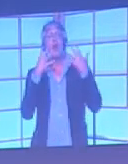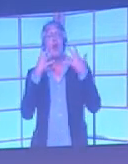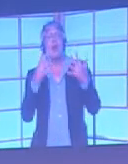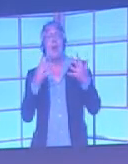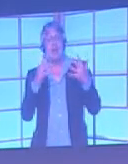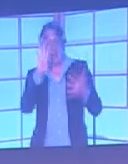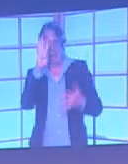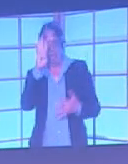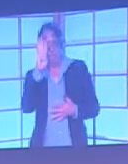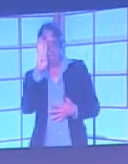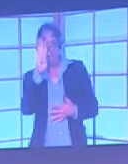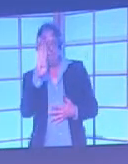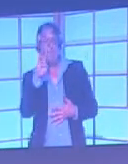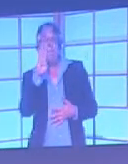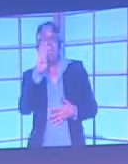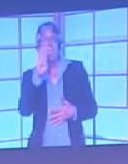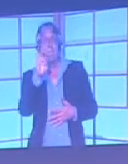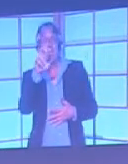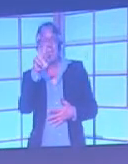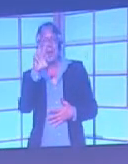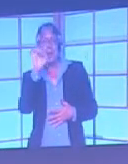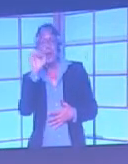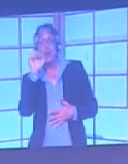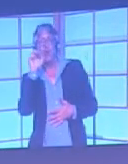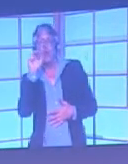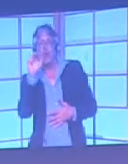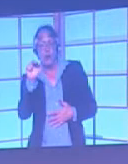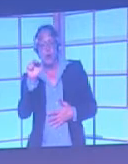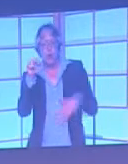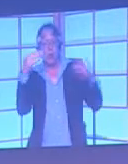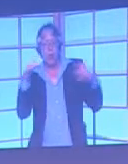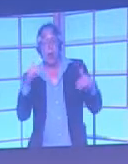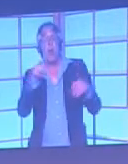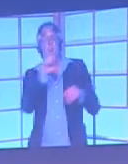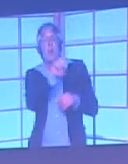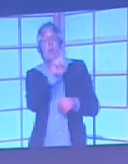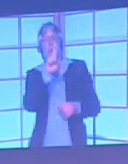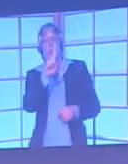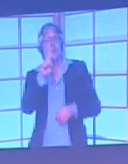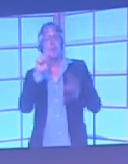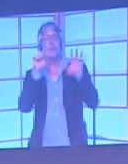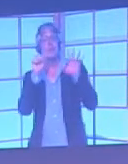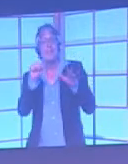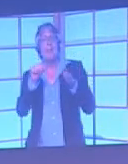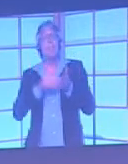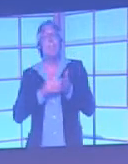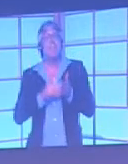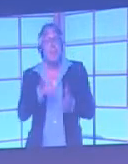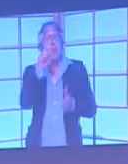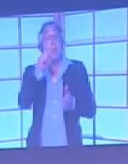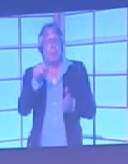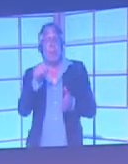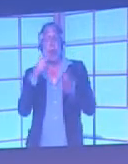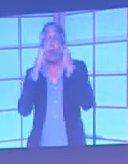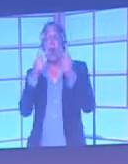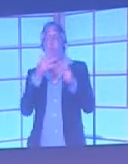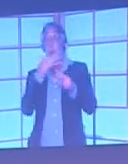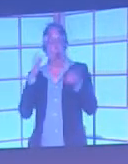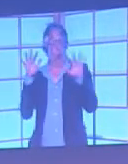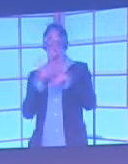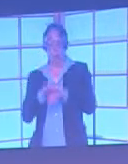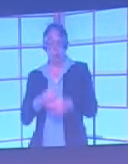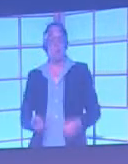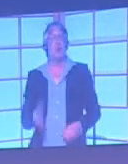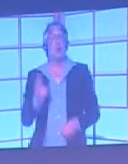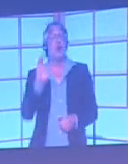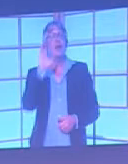a staggering 116 million of those people were colourblind people. In the Champions League final